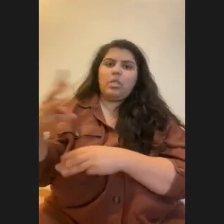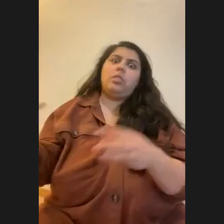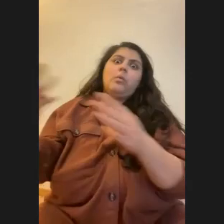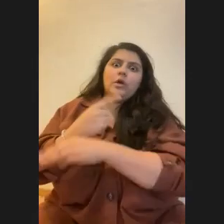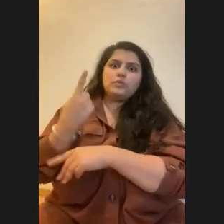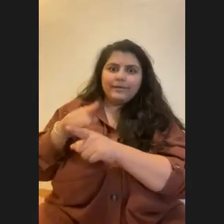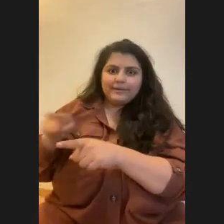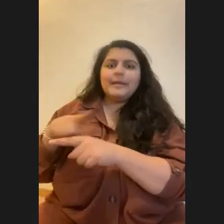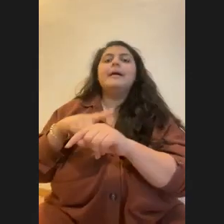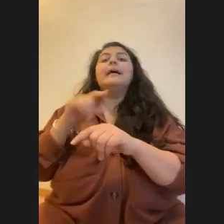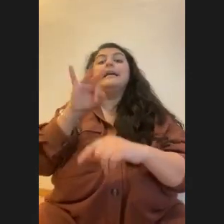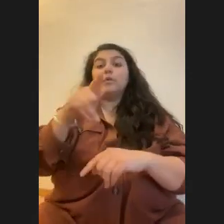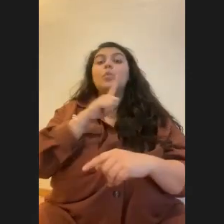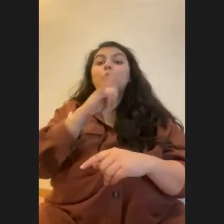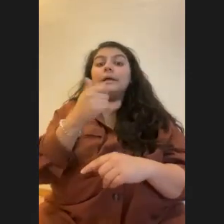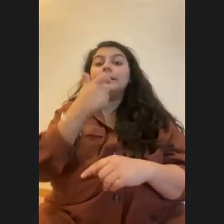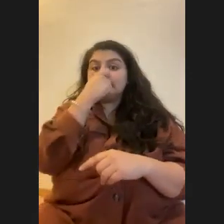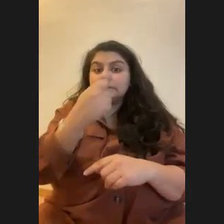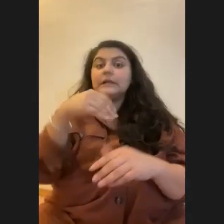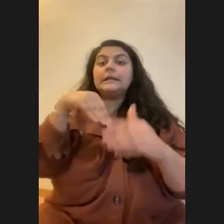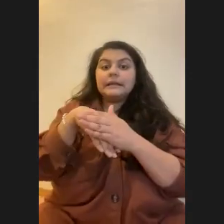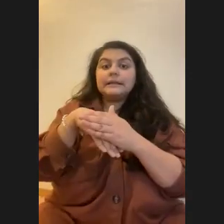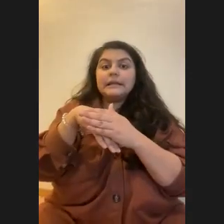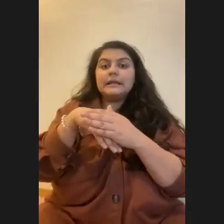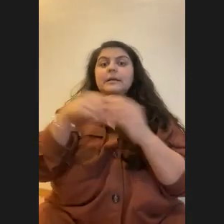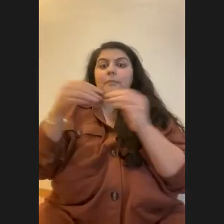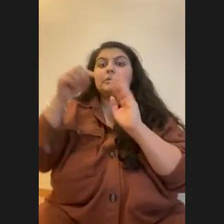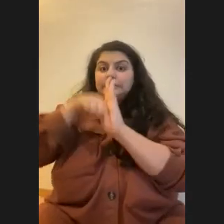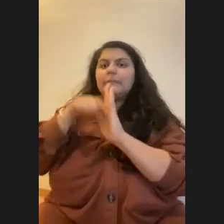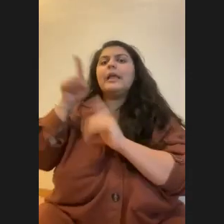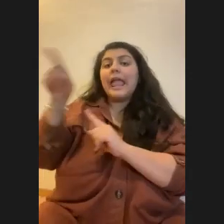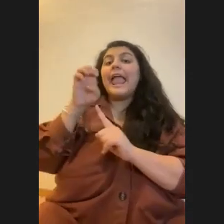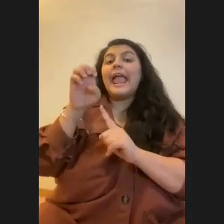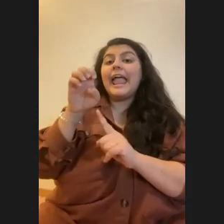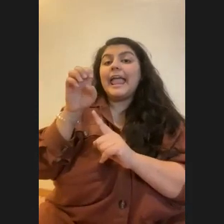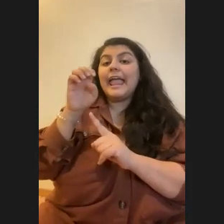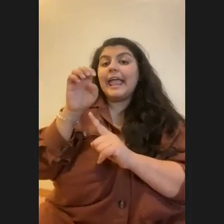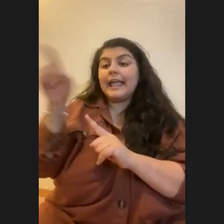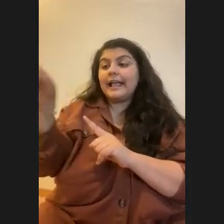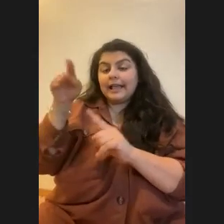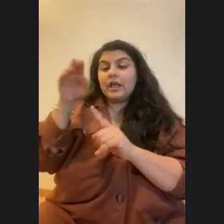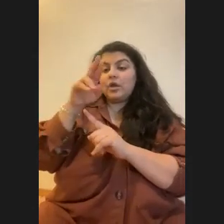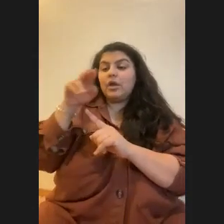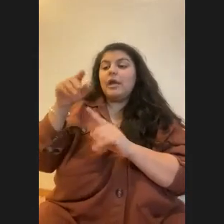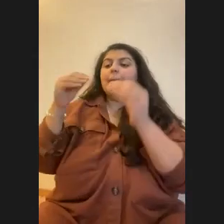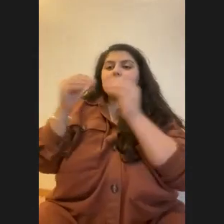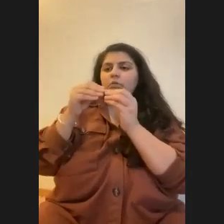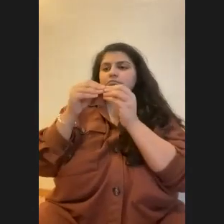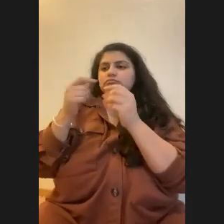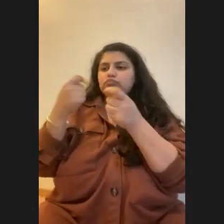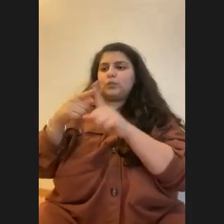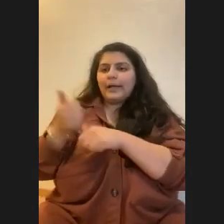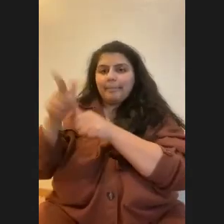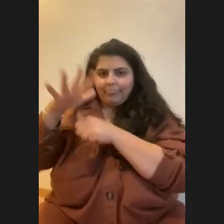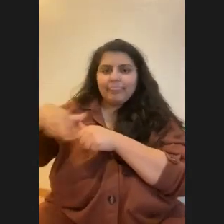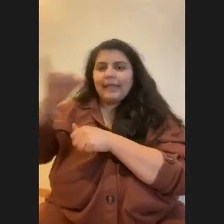a lot of, if you're really interested in knowing like the technicalities, there's a lot of efforts there, if you wanted to look into that. Um, some of the strategies, so we're building